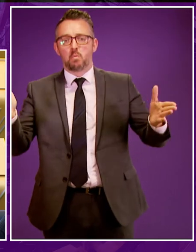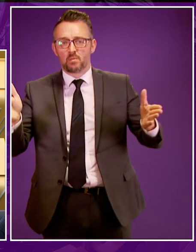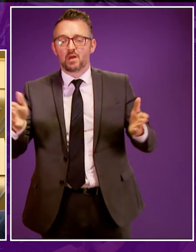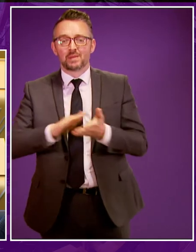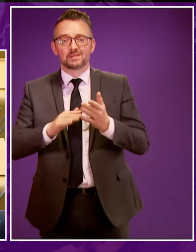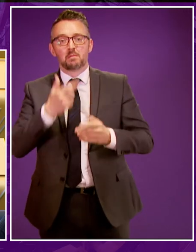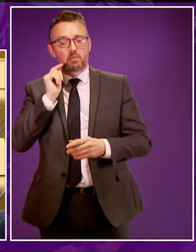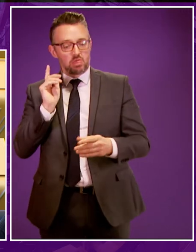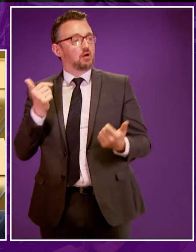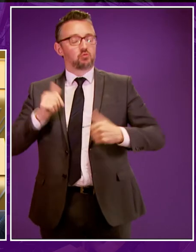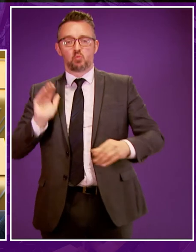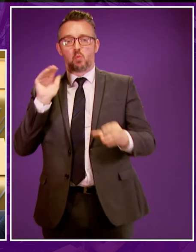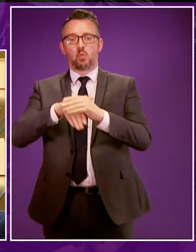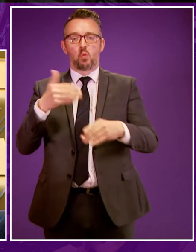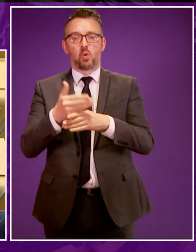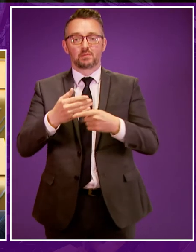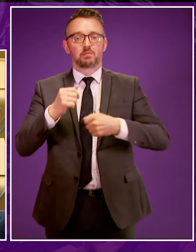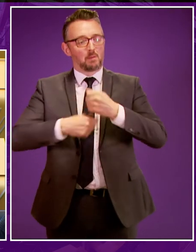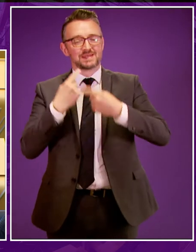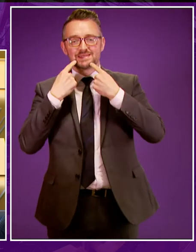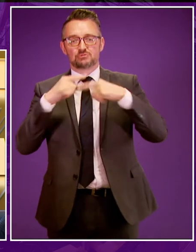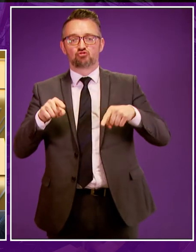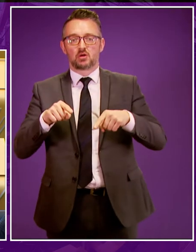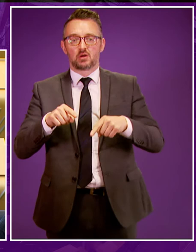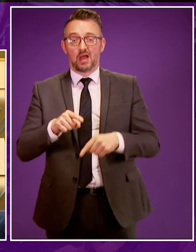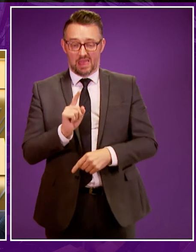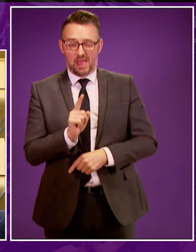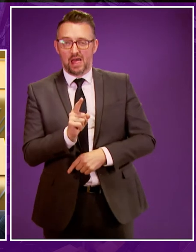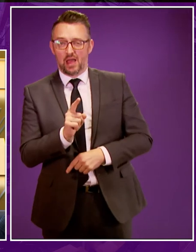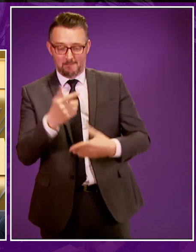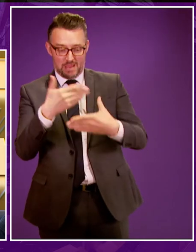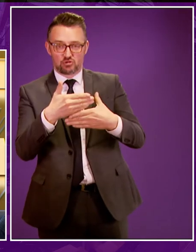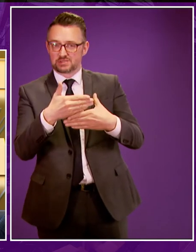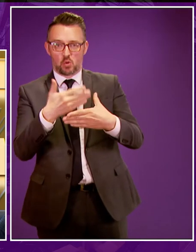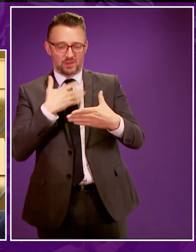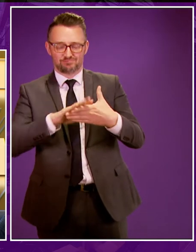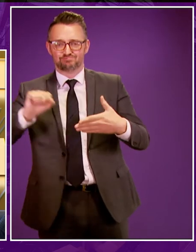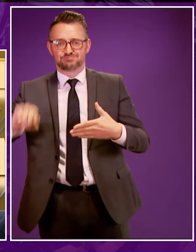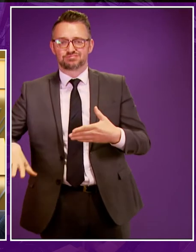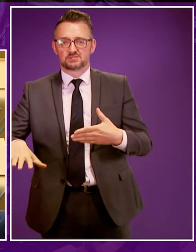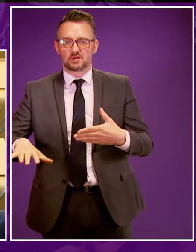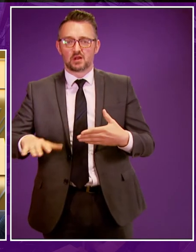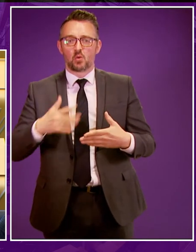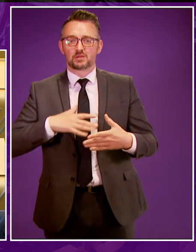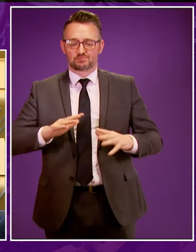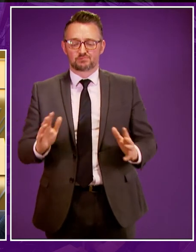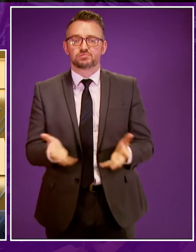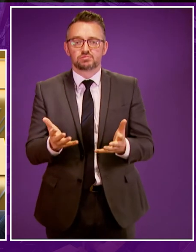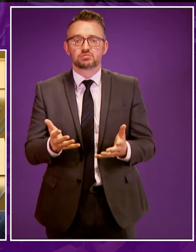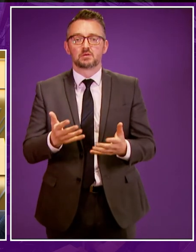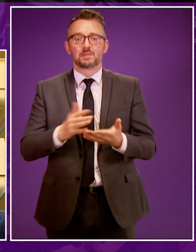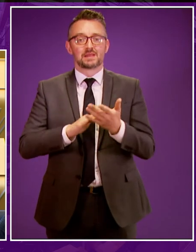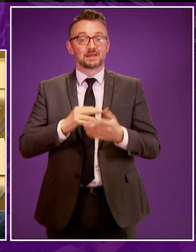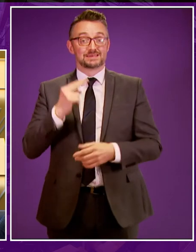the teaching profession so as well as that we will look at how we can remove those barriers where they exist to enable deaf people to